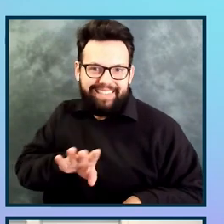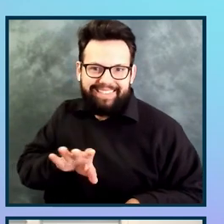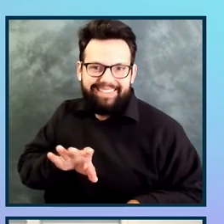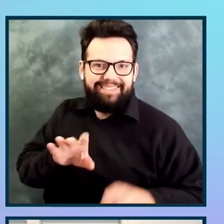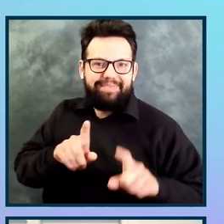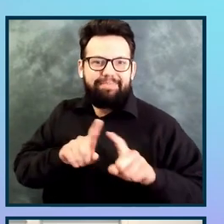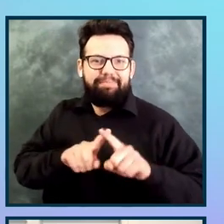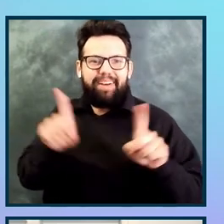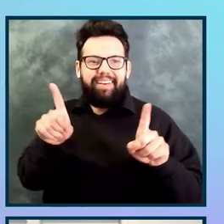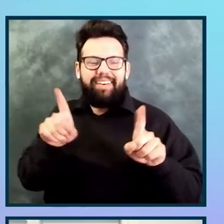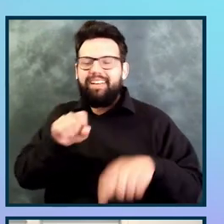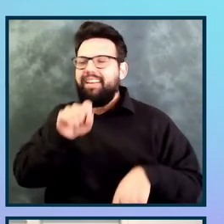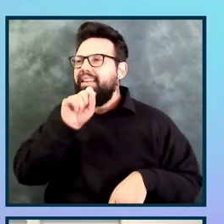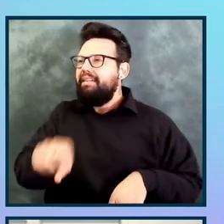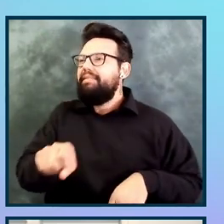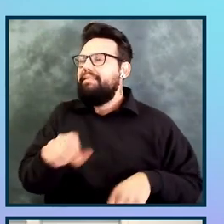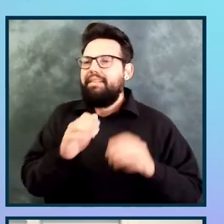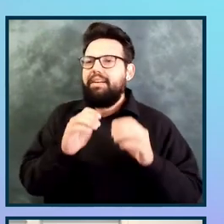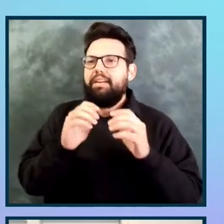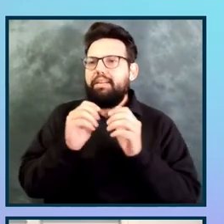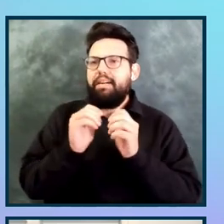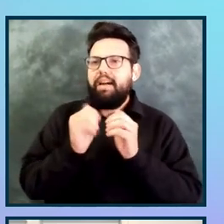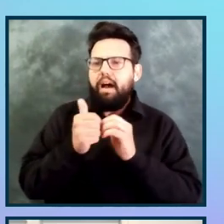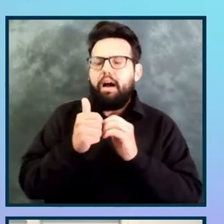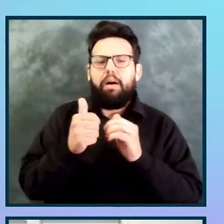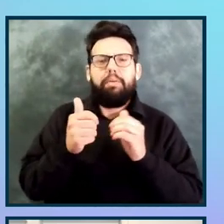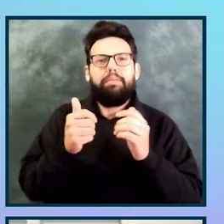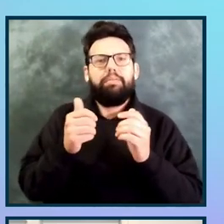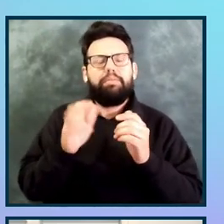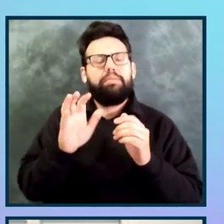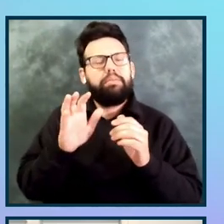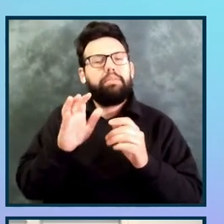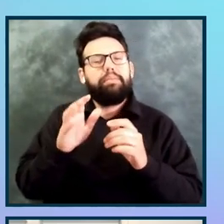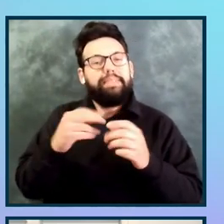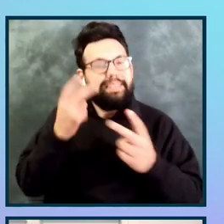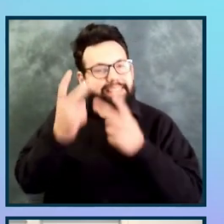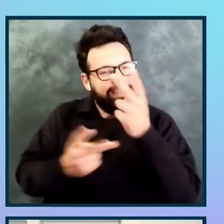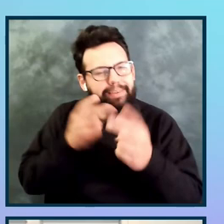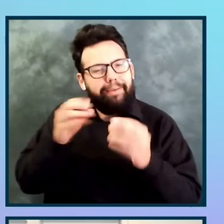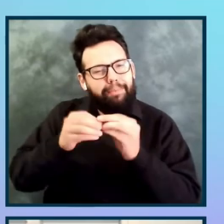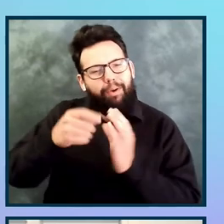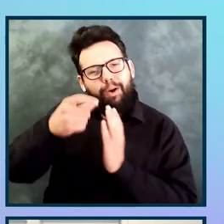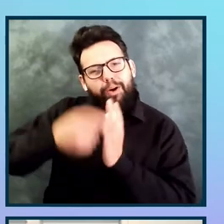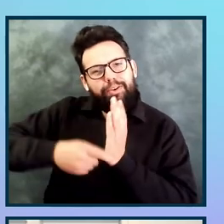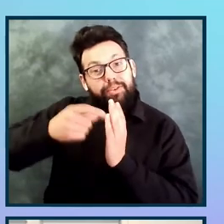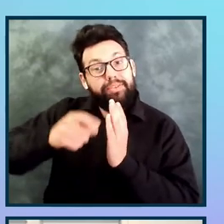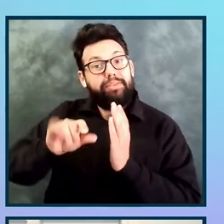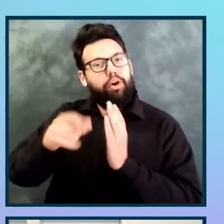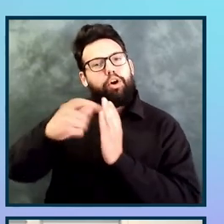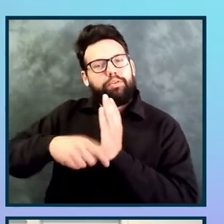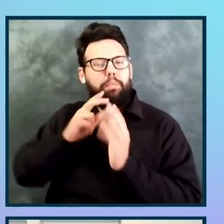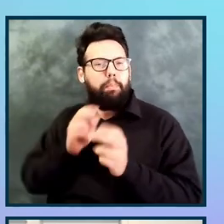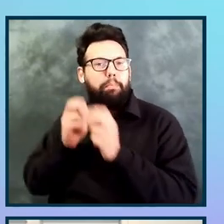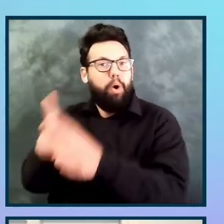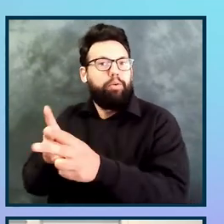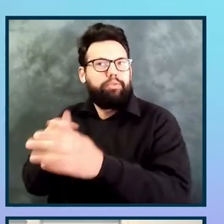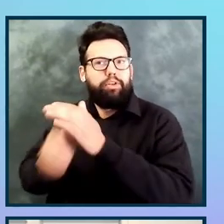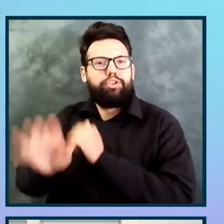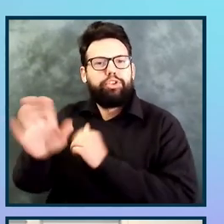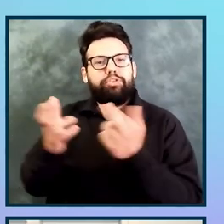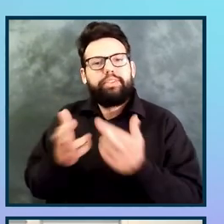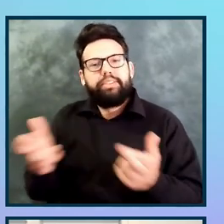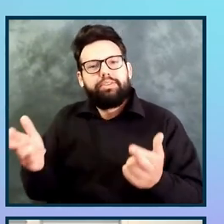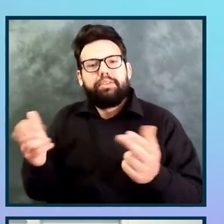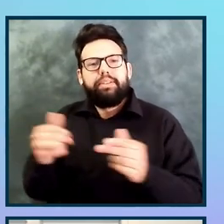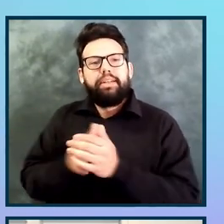that more and more, there are articles that are coming out, and I'll post those as well in the resources. I know it doesn't seem like it's